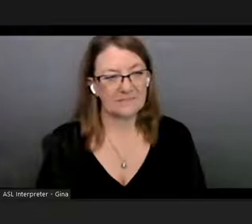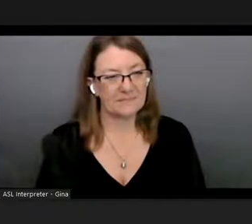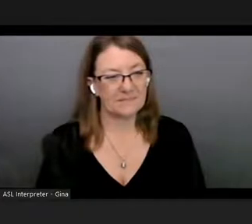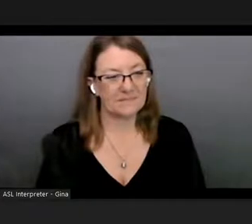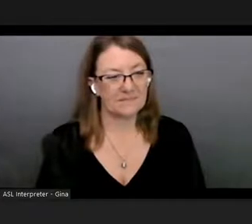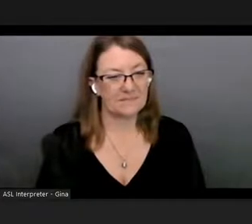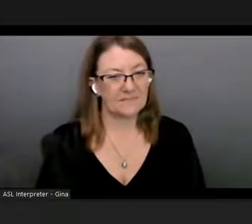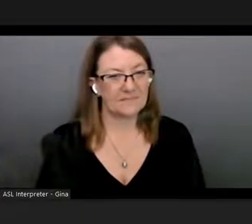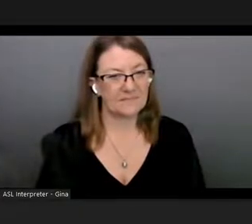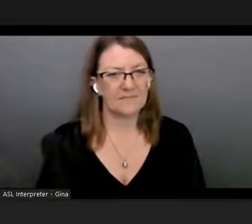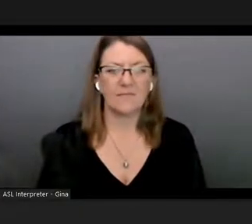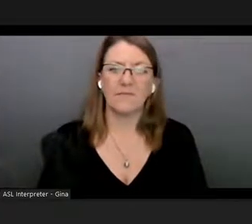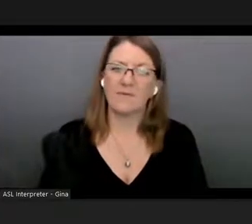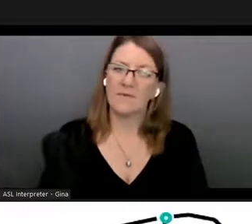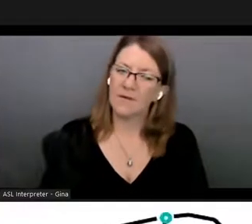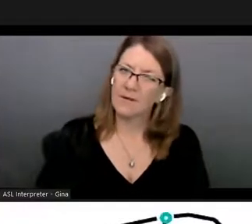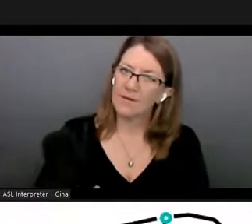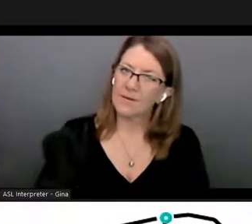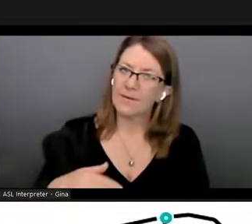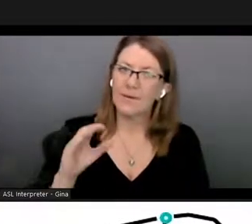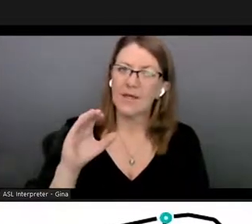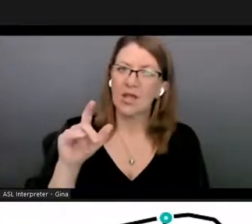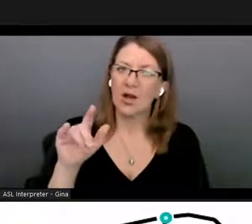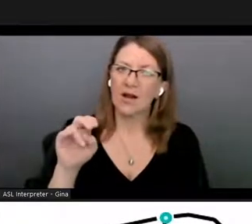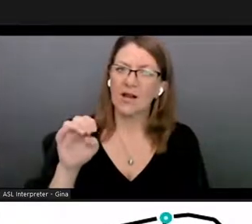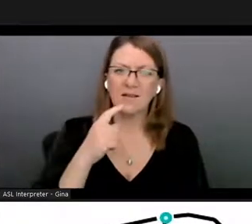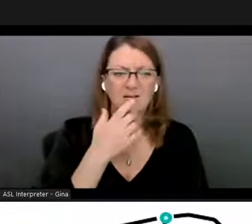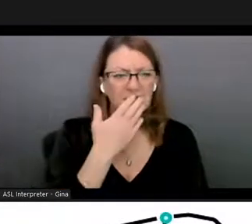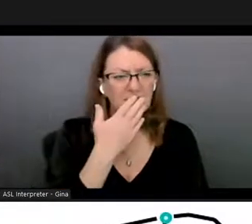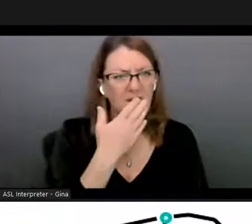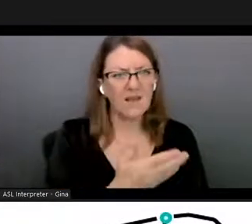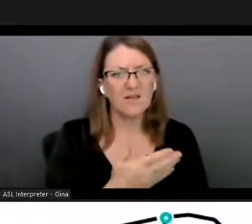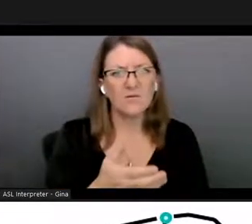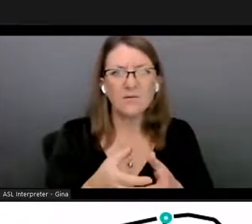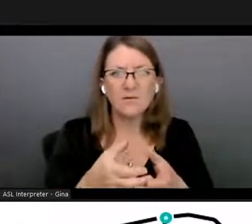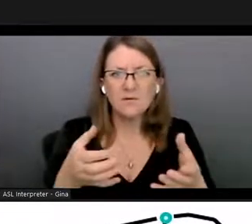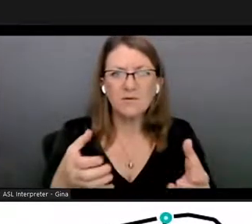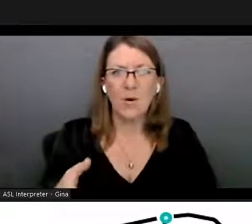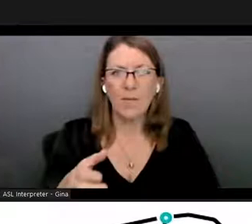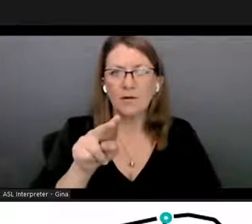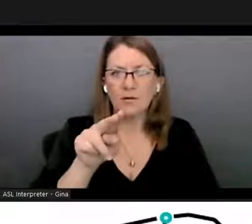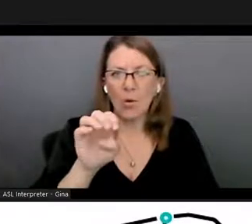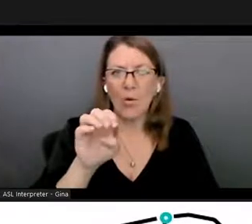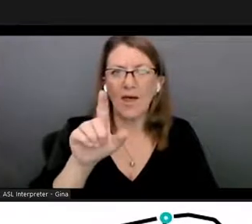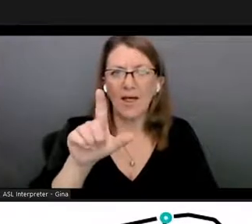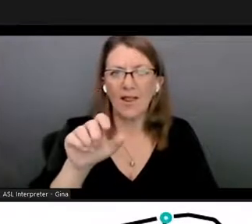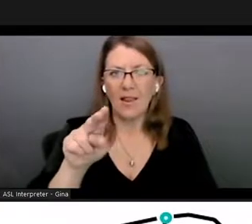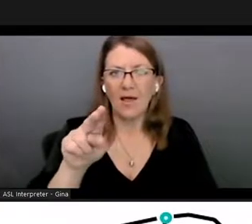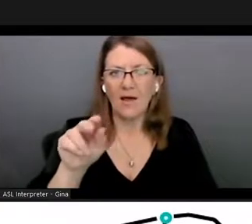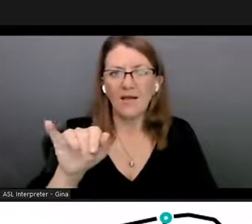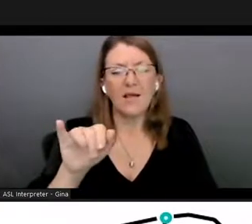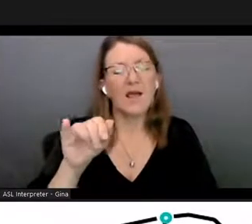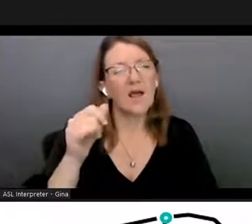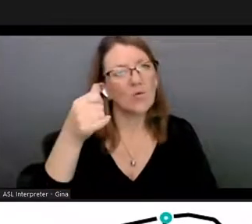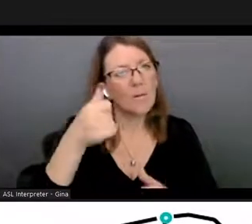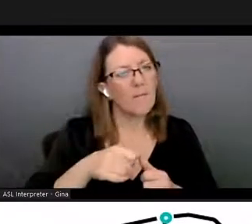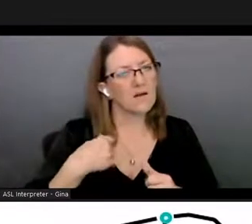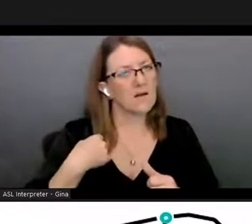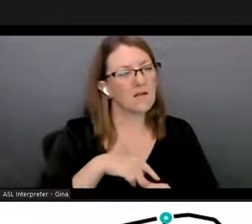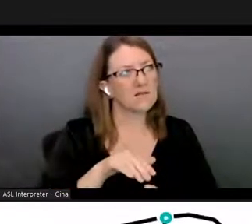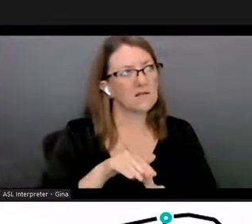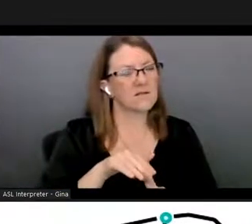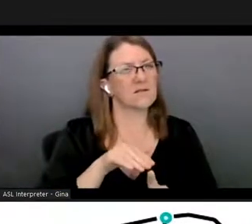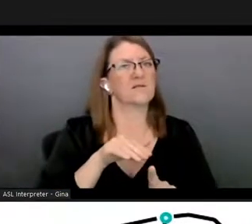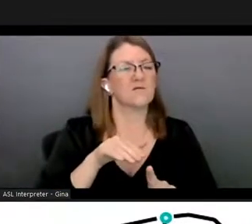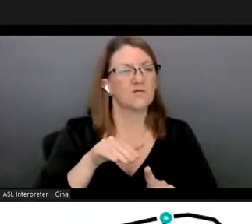thank you so much nailani and and thank you for reminding us all of how how we